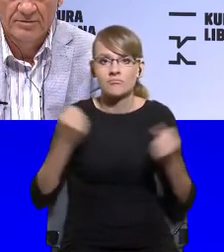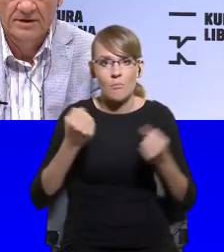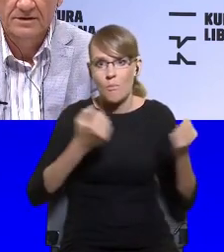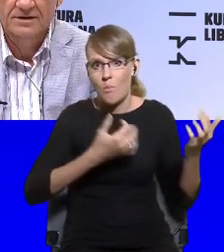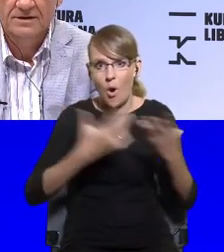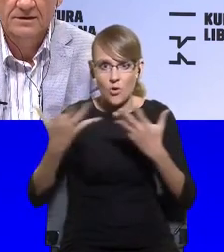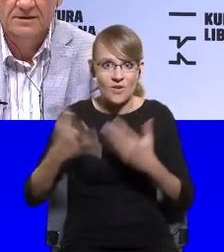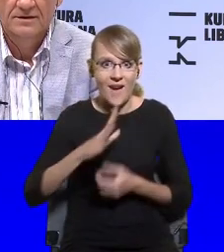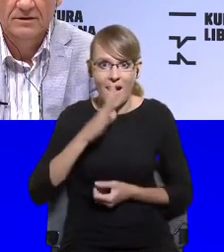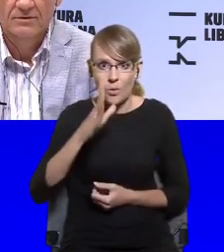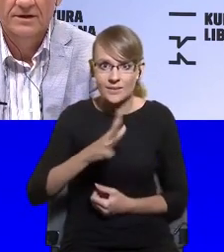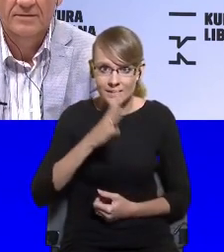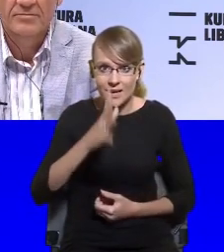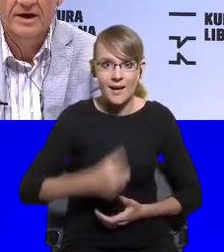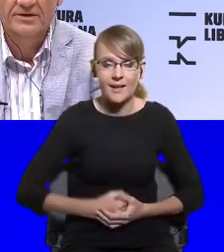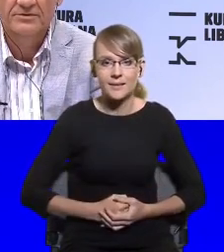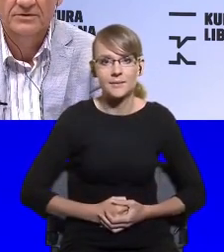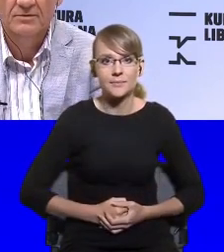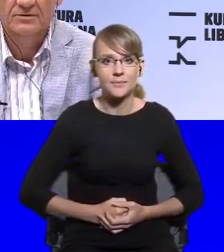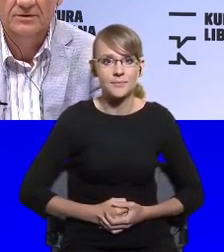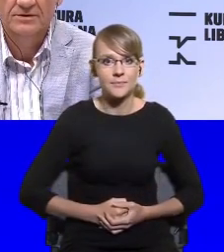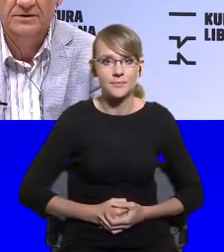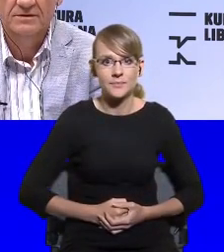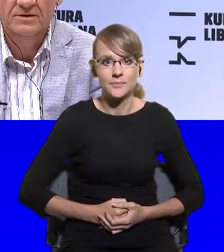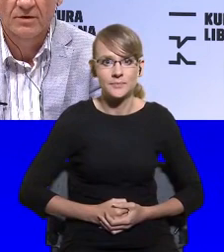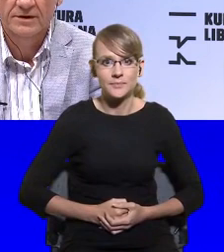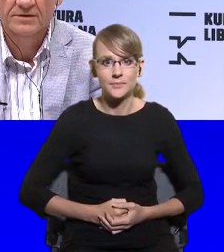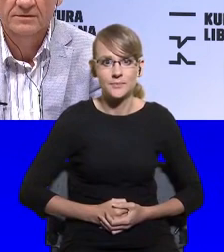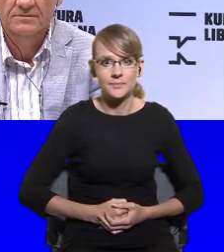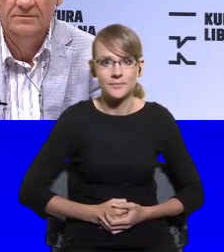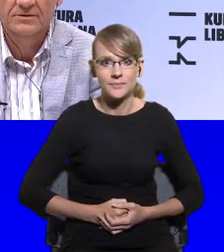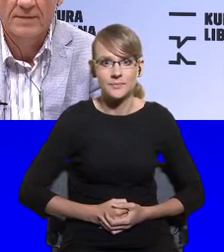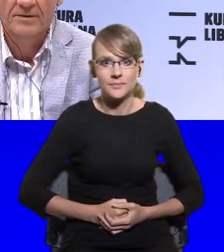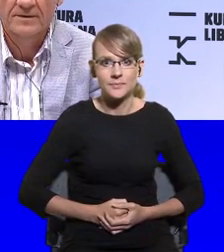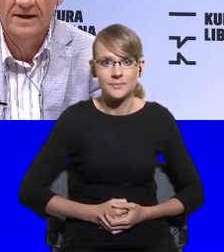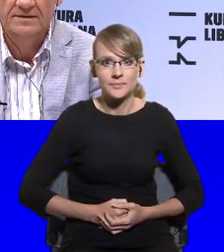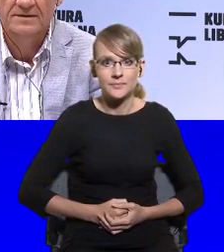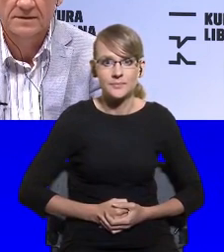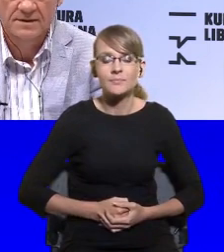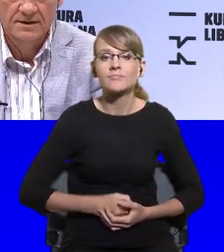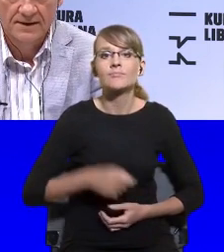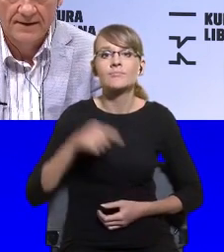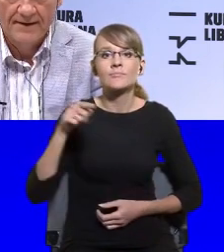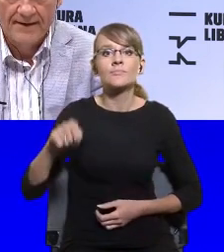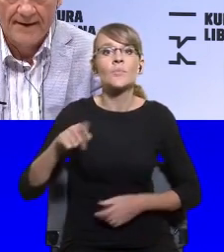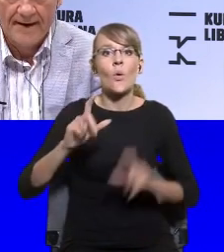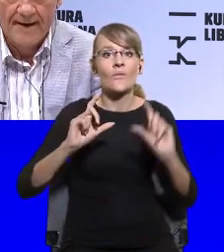All be it only a prelude to what was going to happen next.